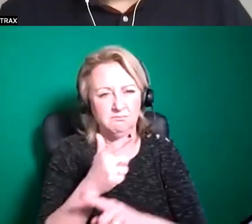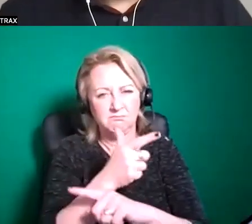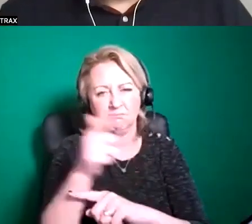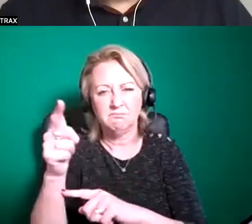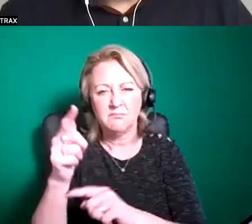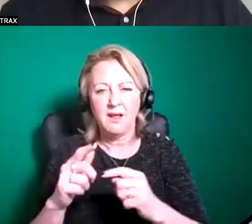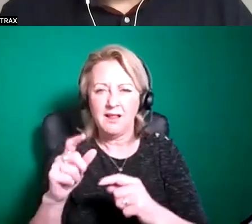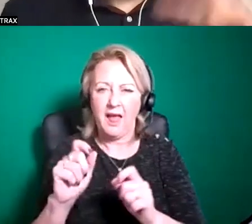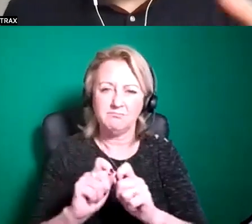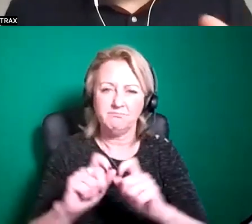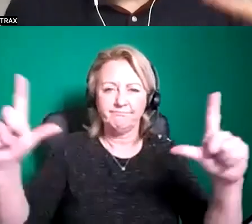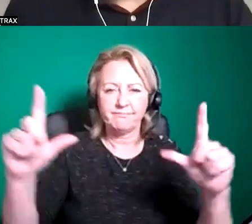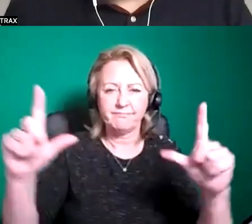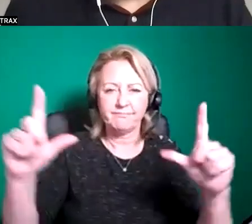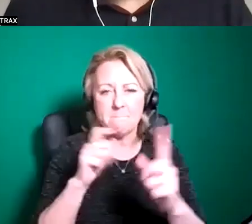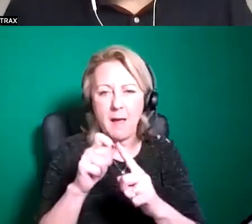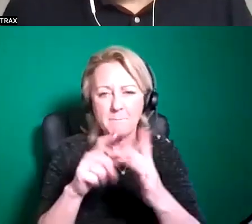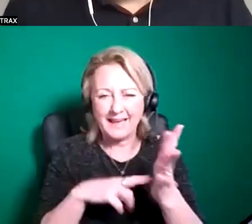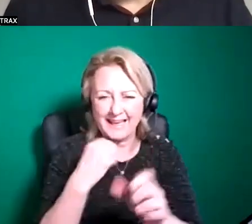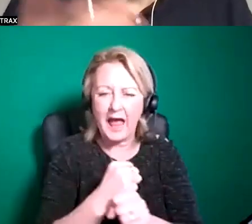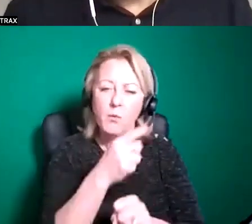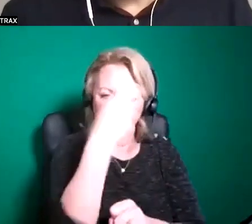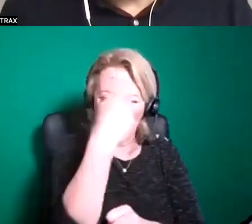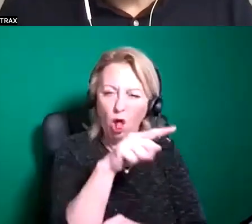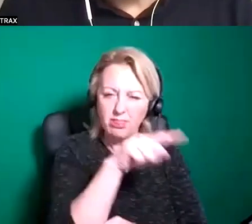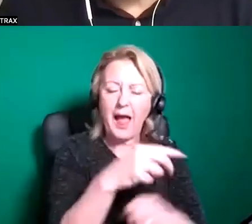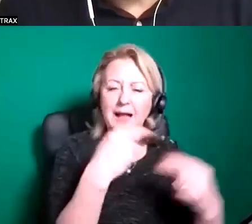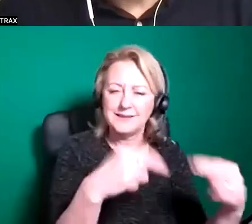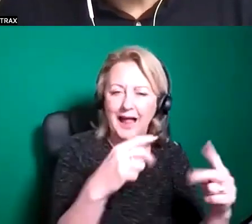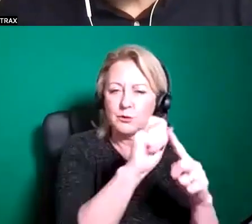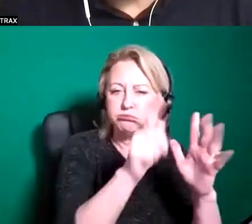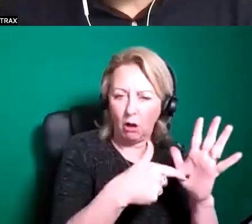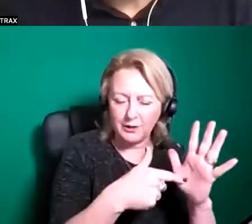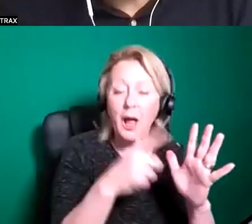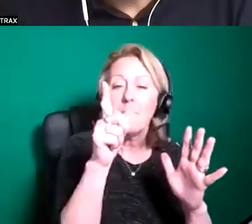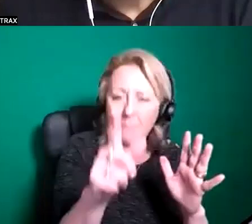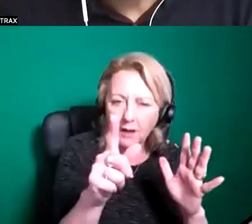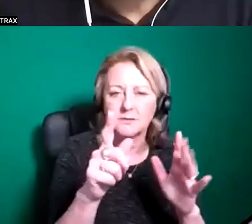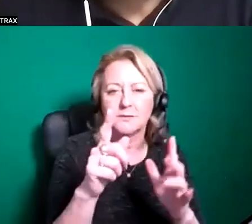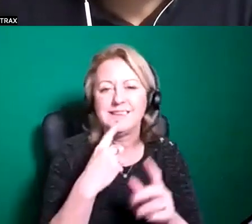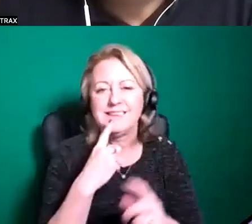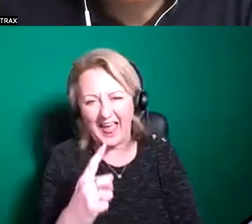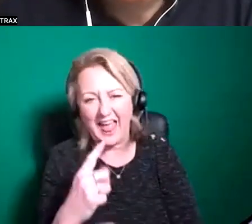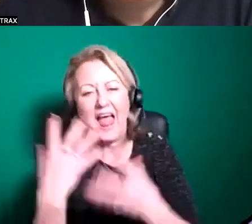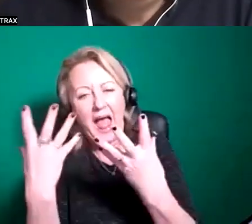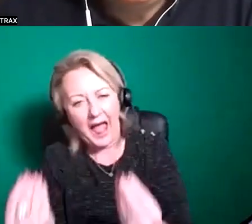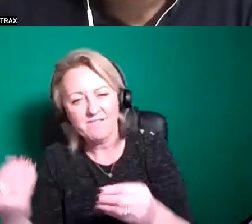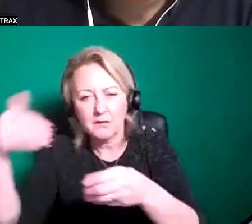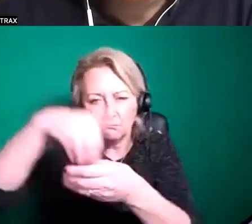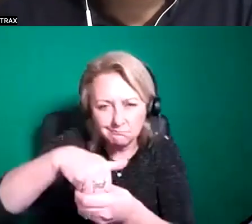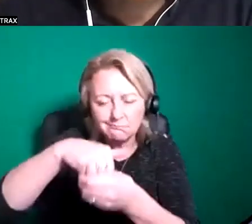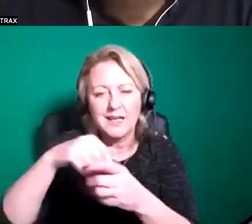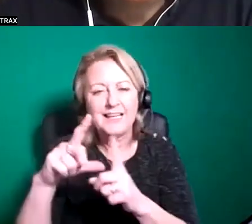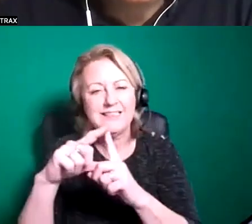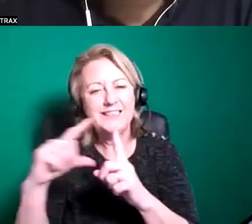classify that more as kind of a dance project first but then specify that it also has digital as kind of one of its additional kind of